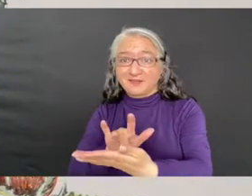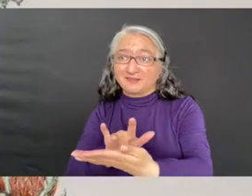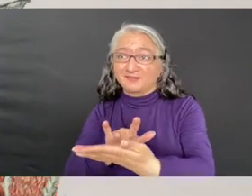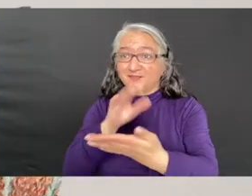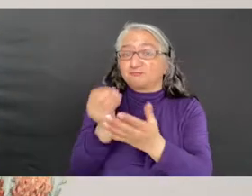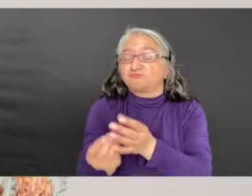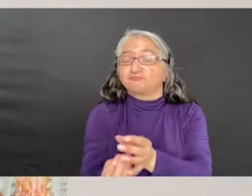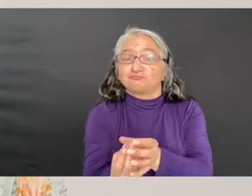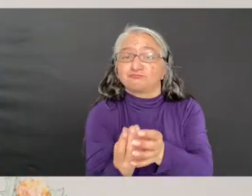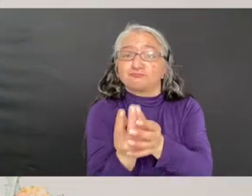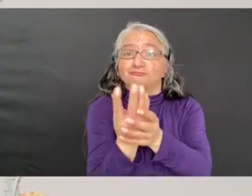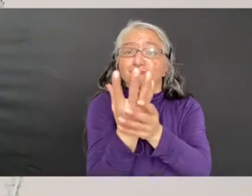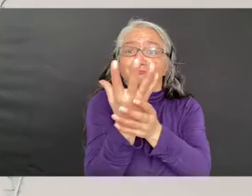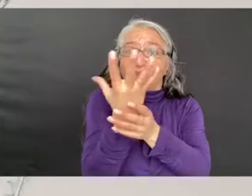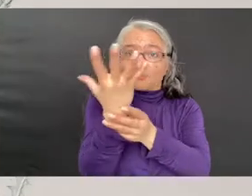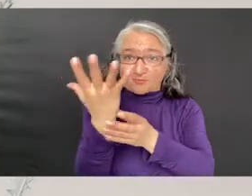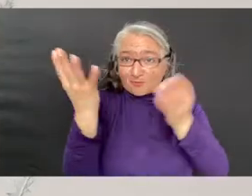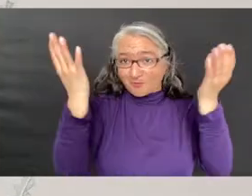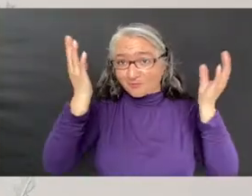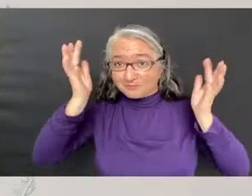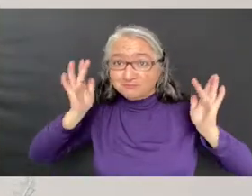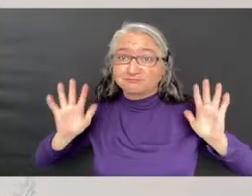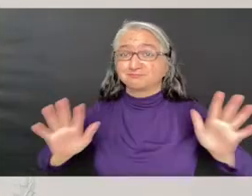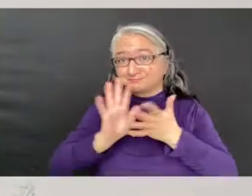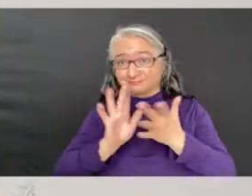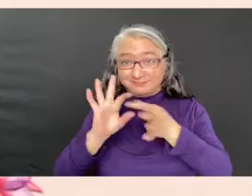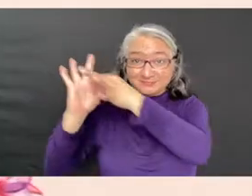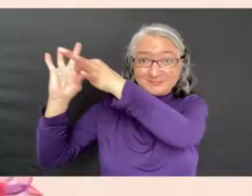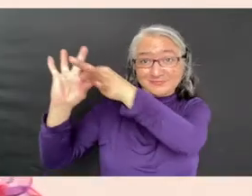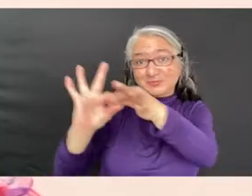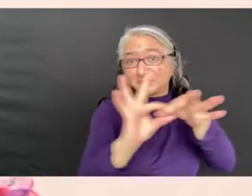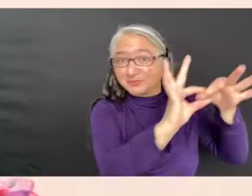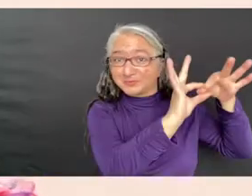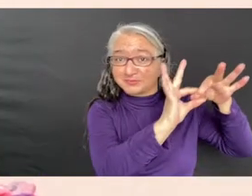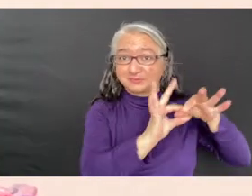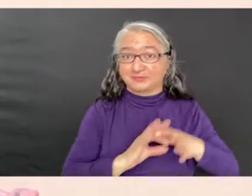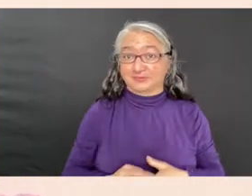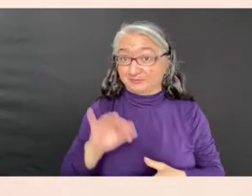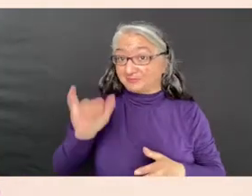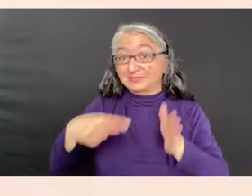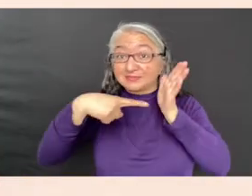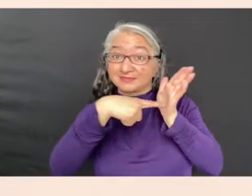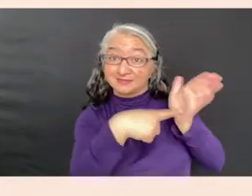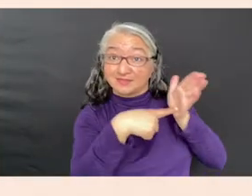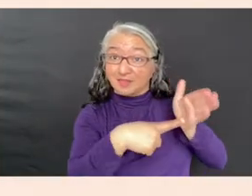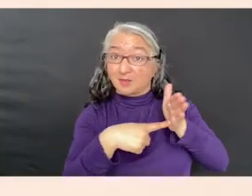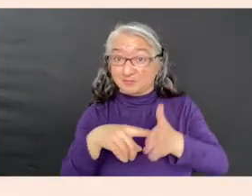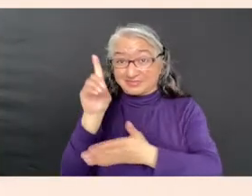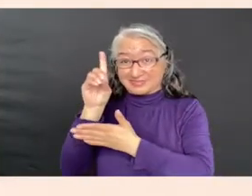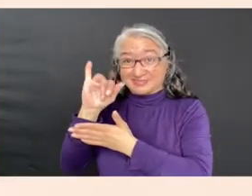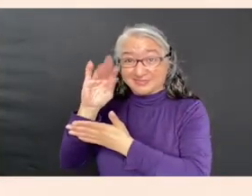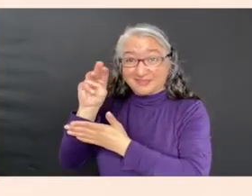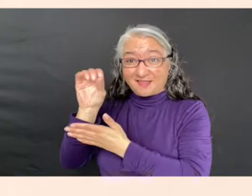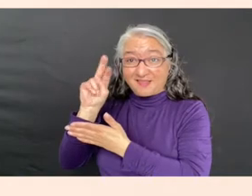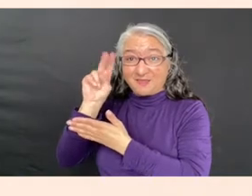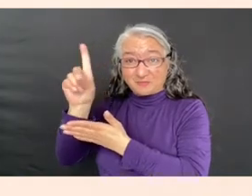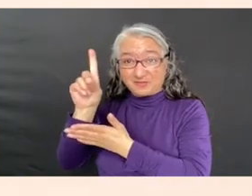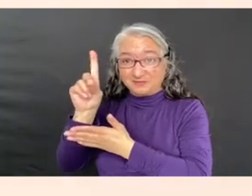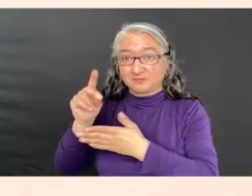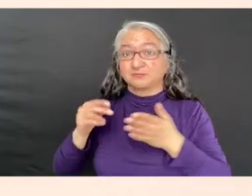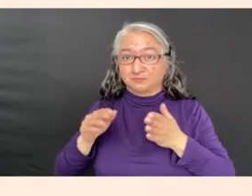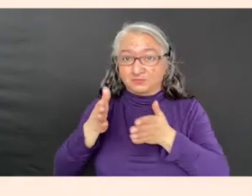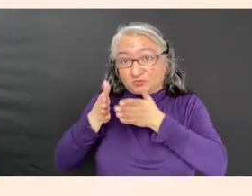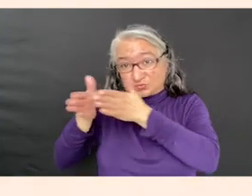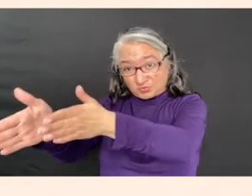is growing and how it relates to the space it occupies. As in her piece, Diamond Street, which you see